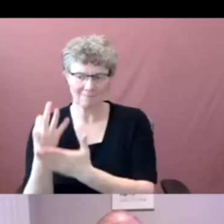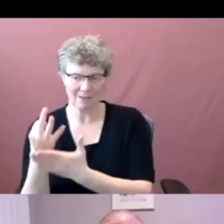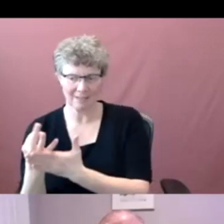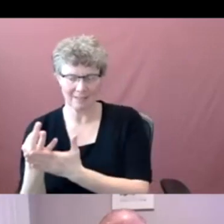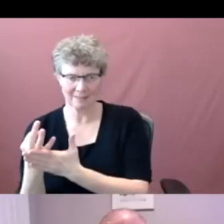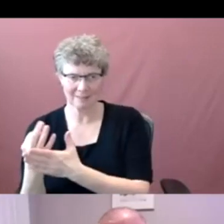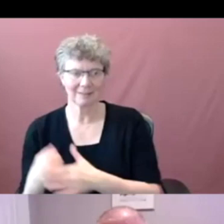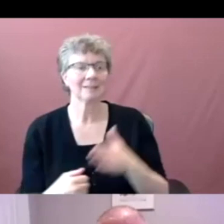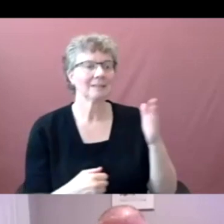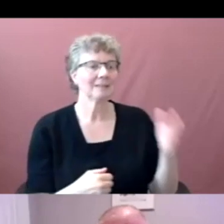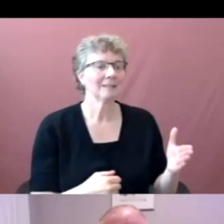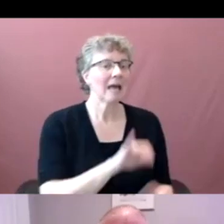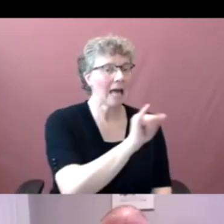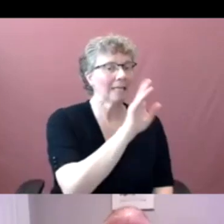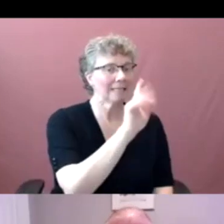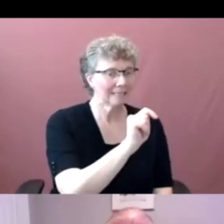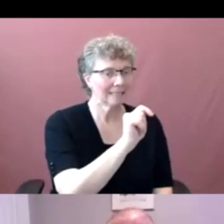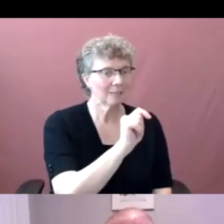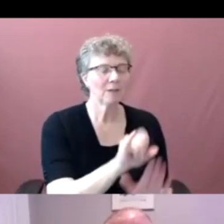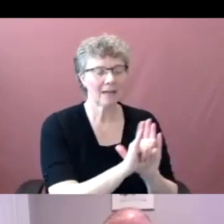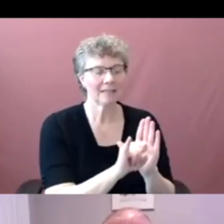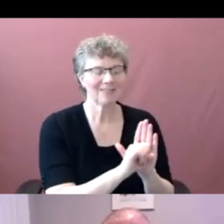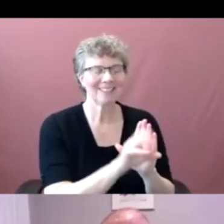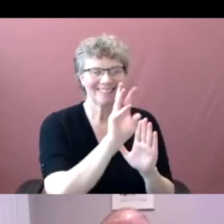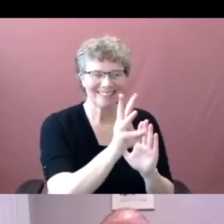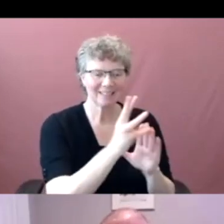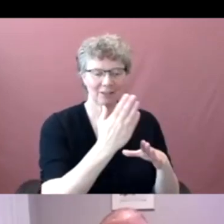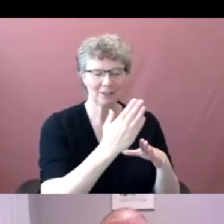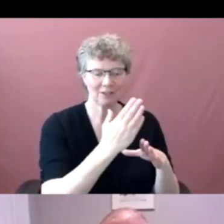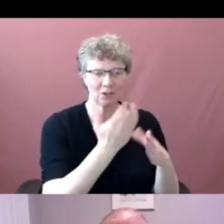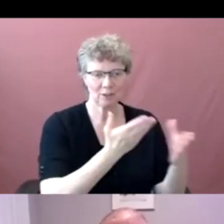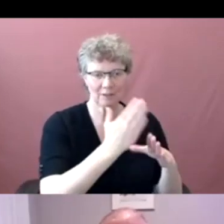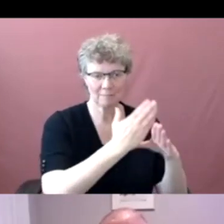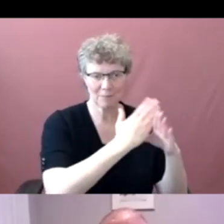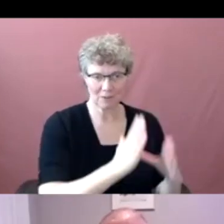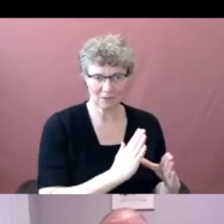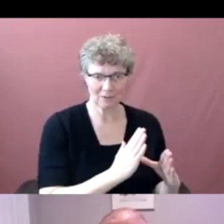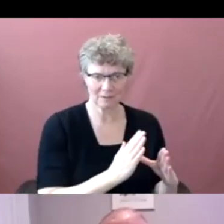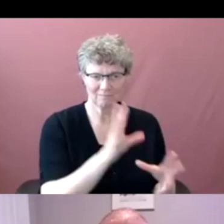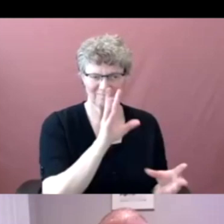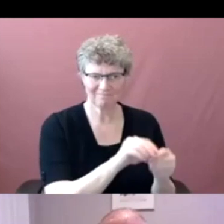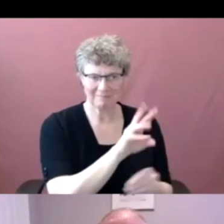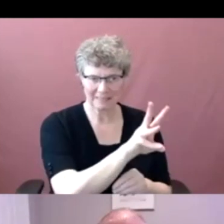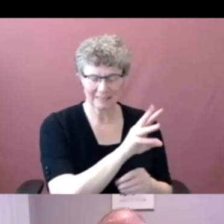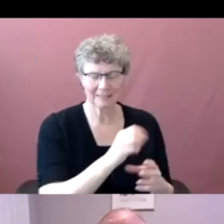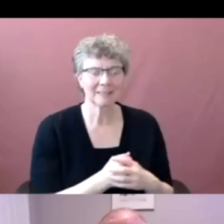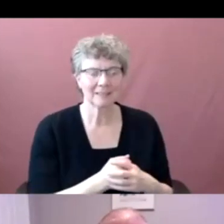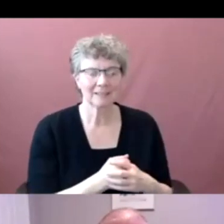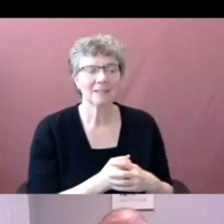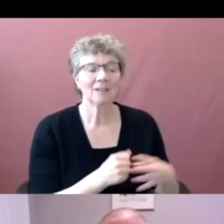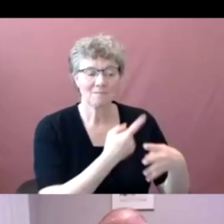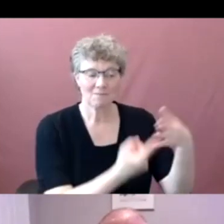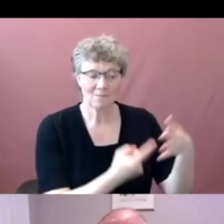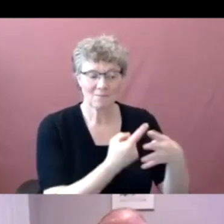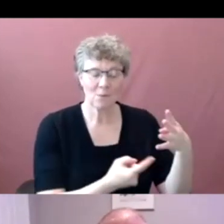allocated six service partners. Four of those will fulfill roles in strategic